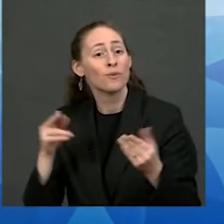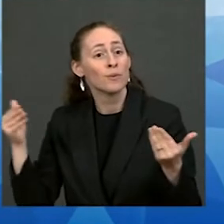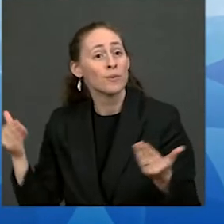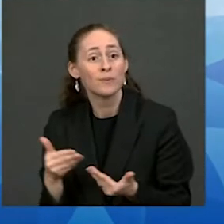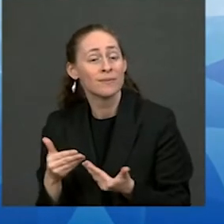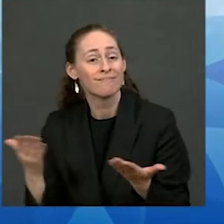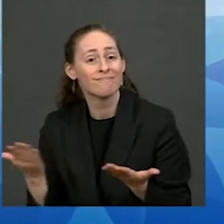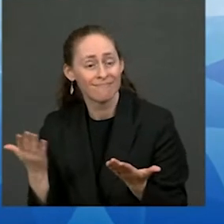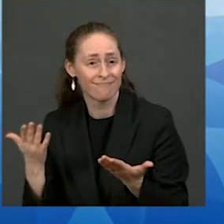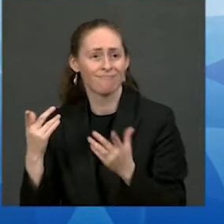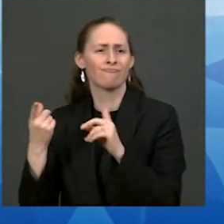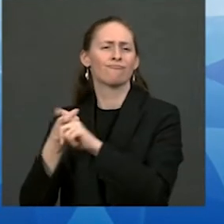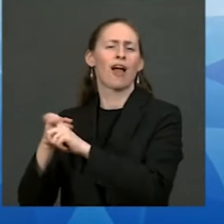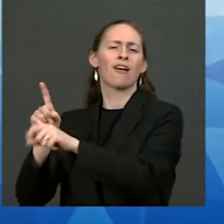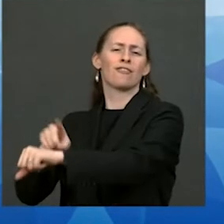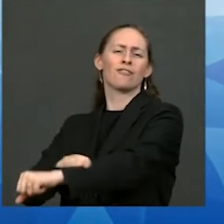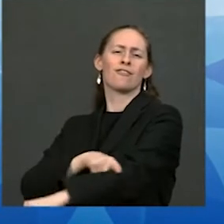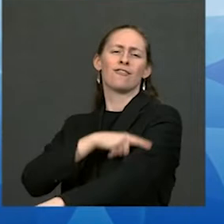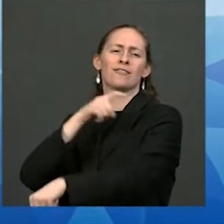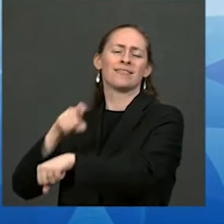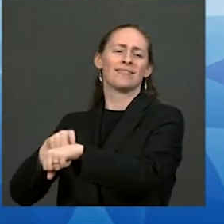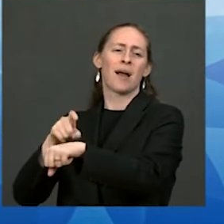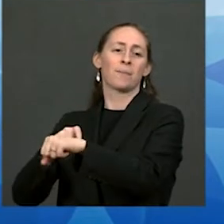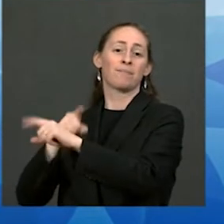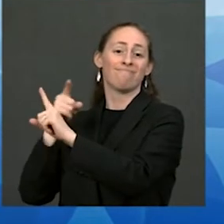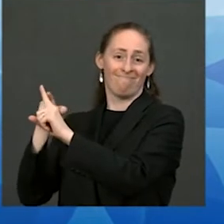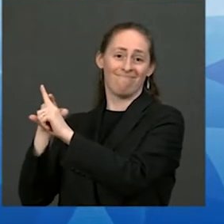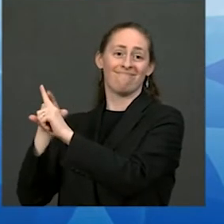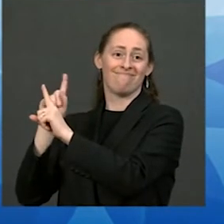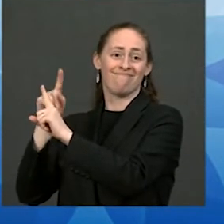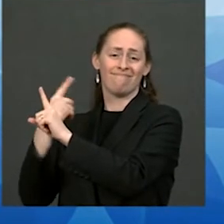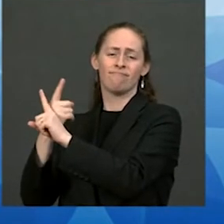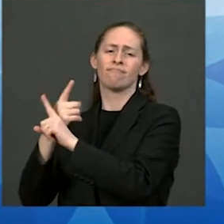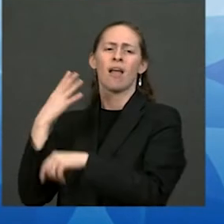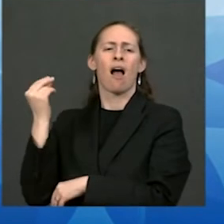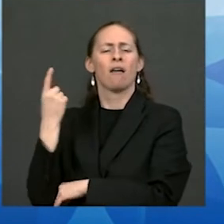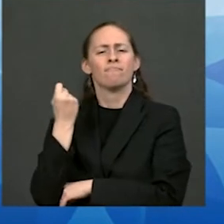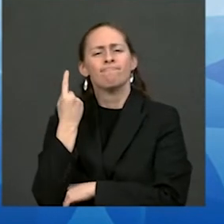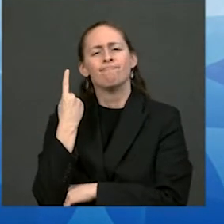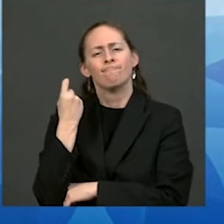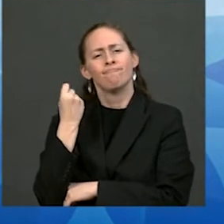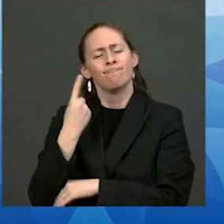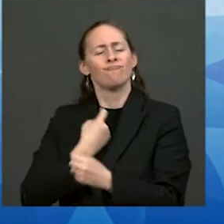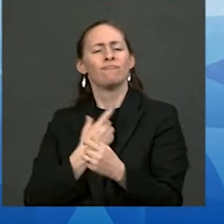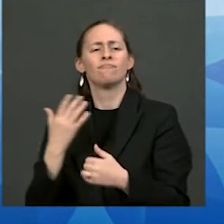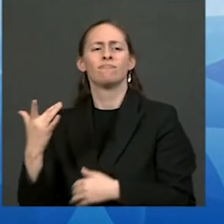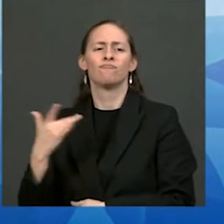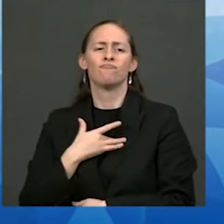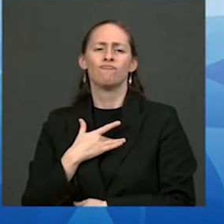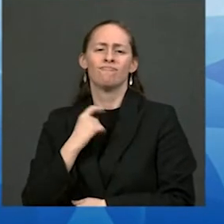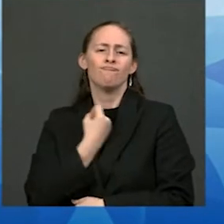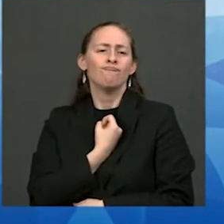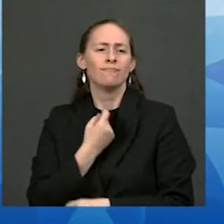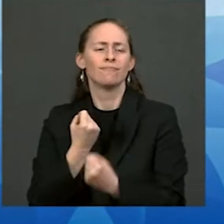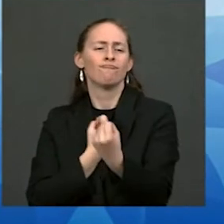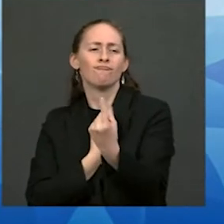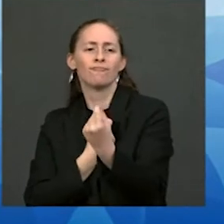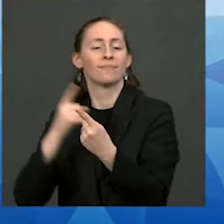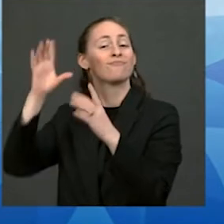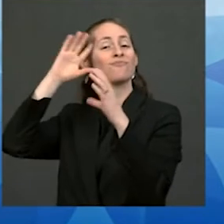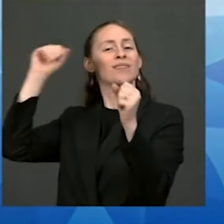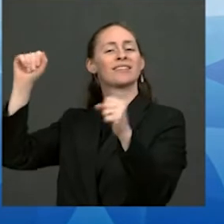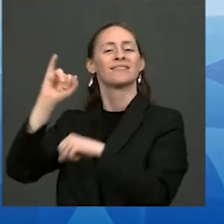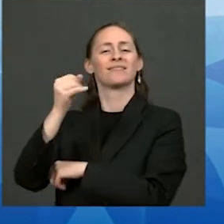of Indian Country and our compassionate leader, the President of the United States Joe Biden